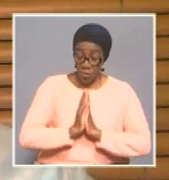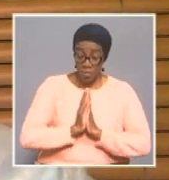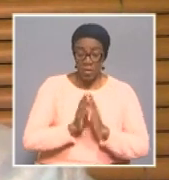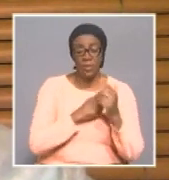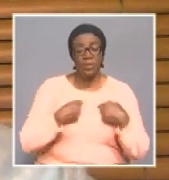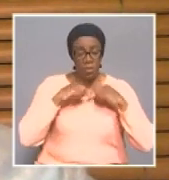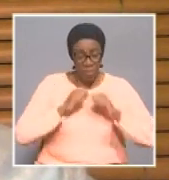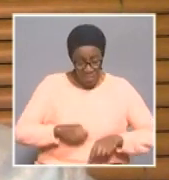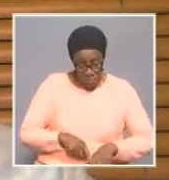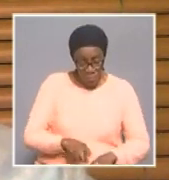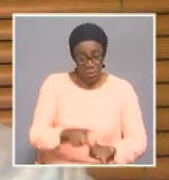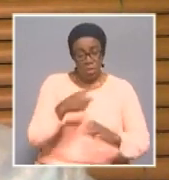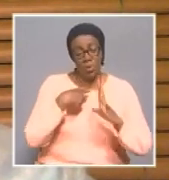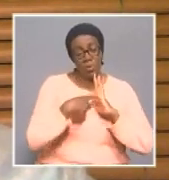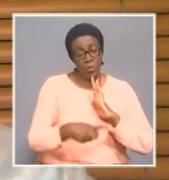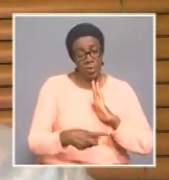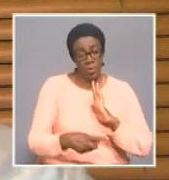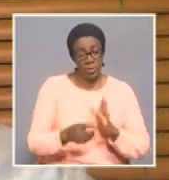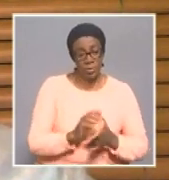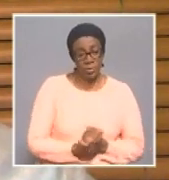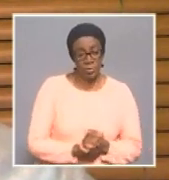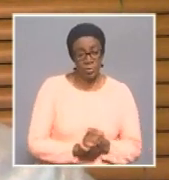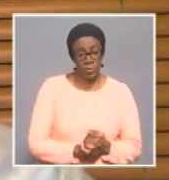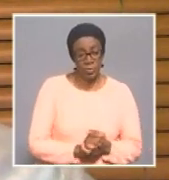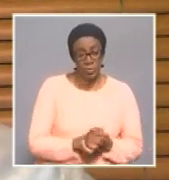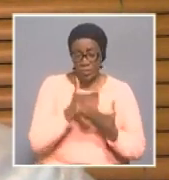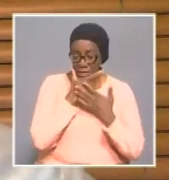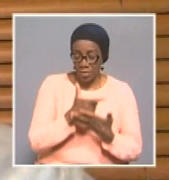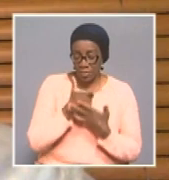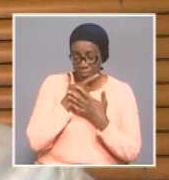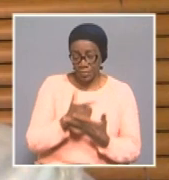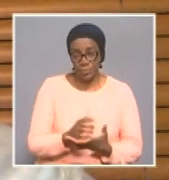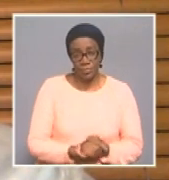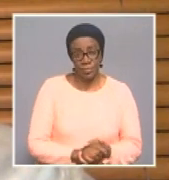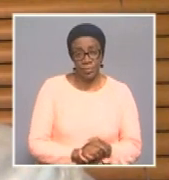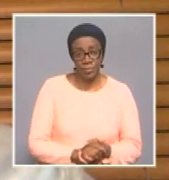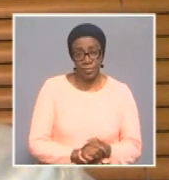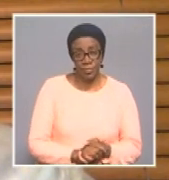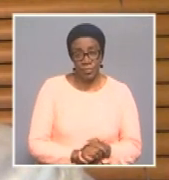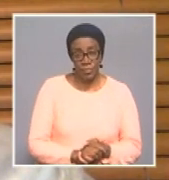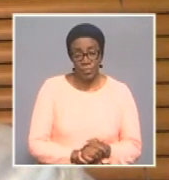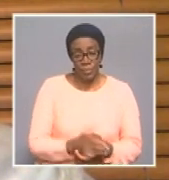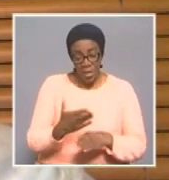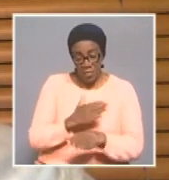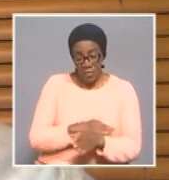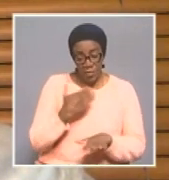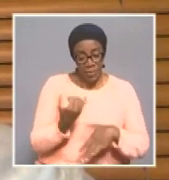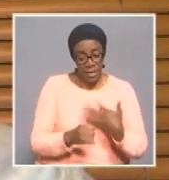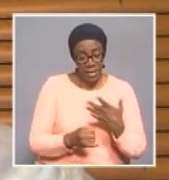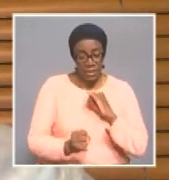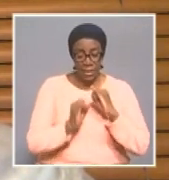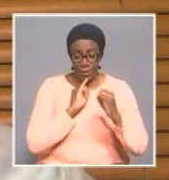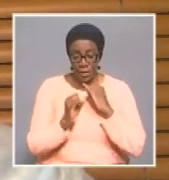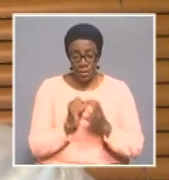regulations. Let us try to keep safe. Thank you. Minister, just before we let you go, briefly, just with the